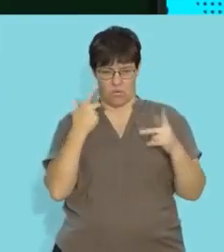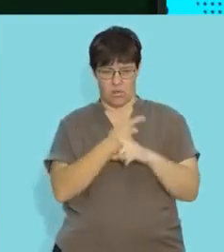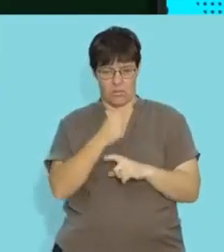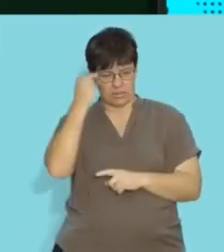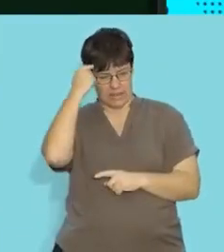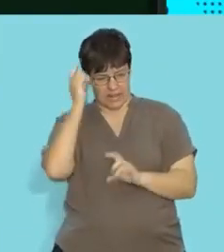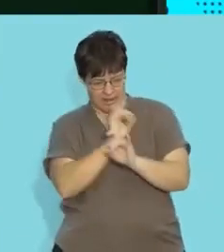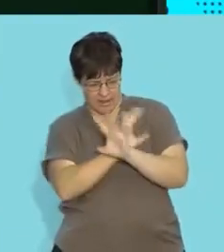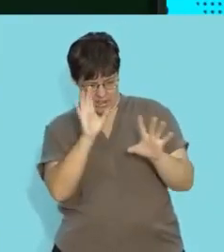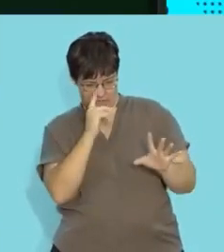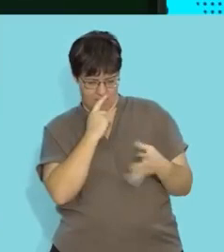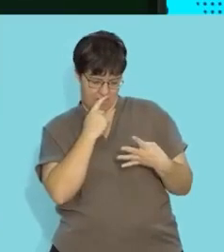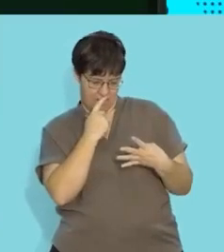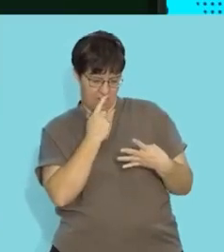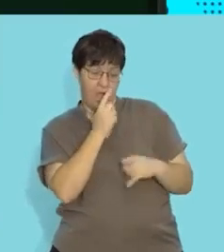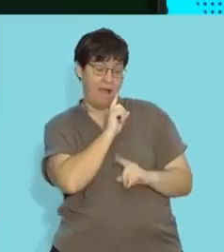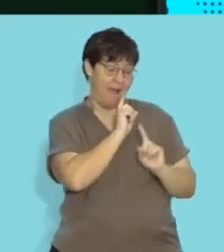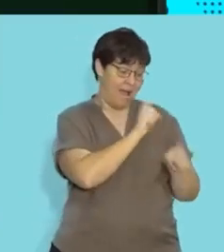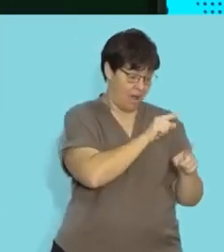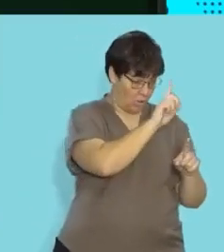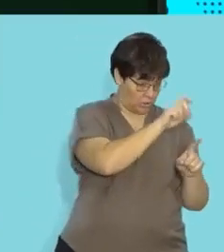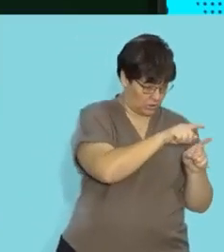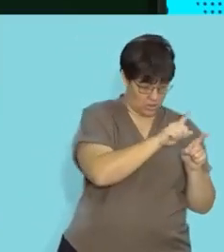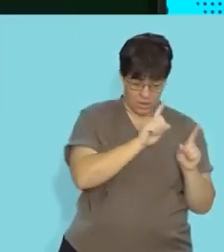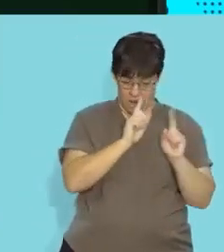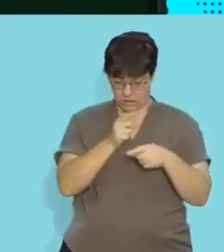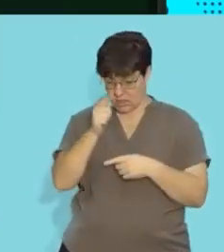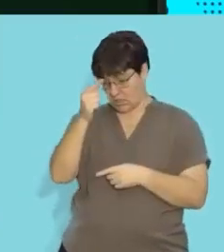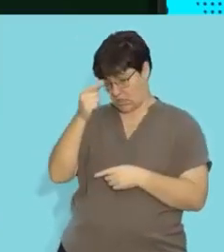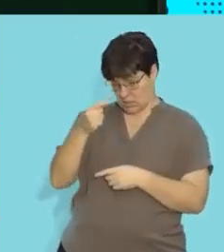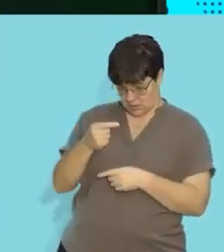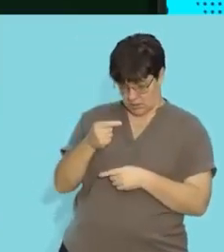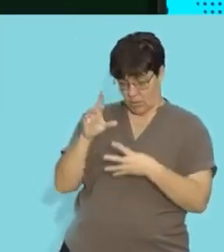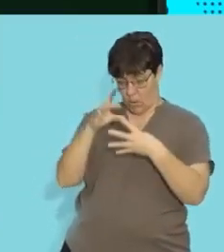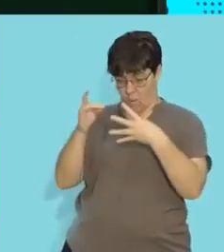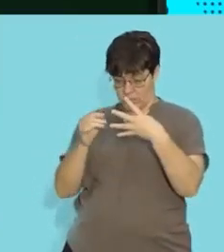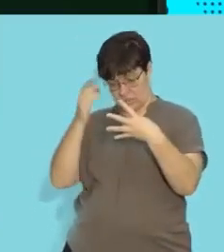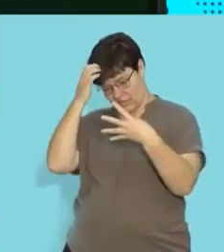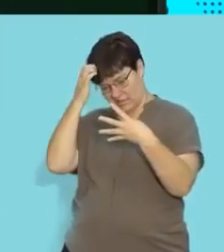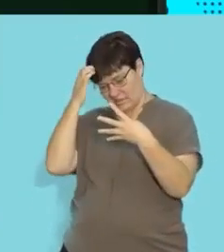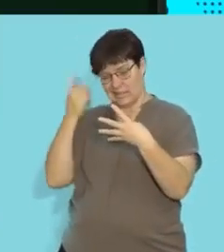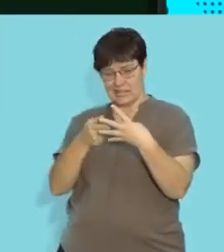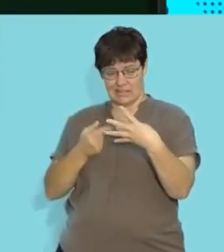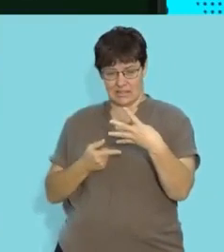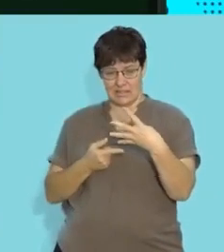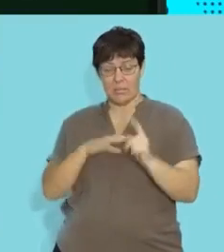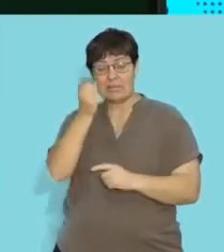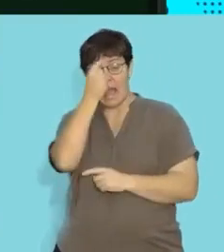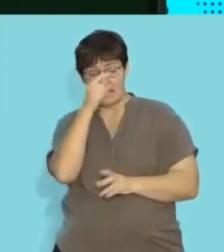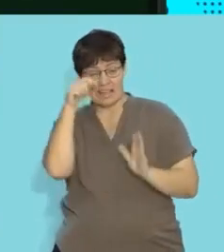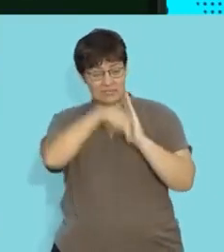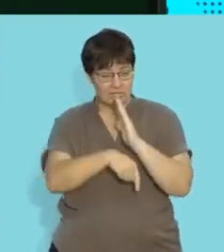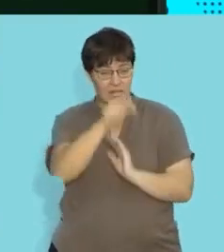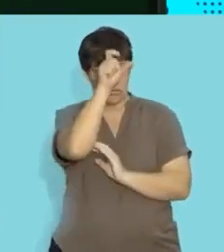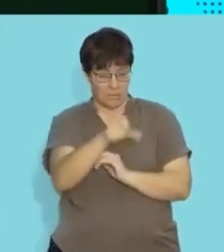consider four options for each answer and so this will test a thorough understanding of concepts or terminology